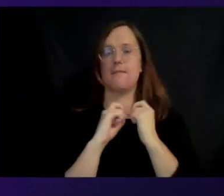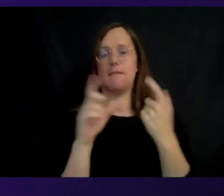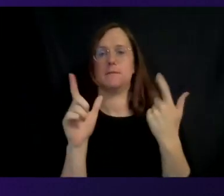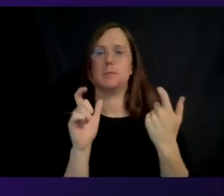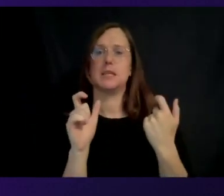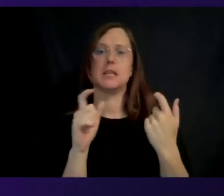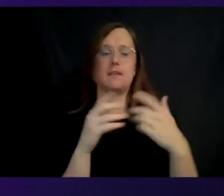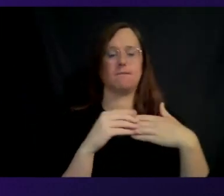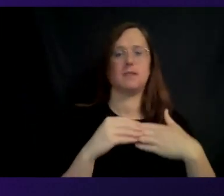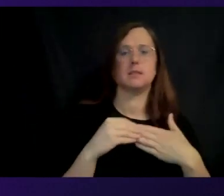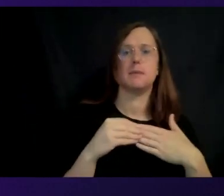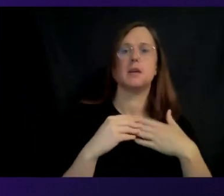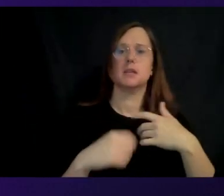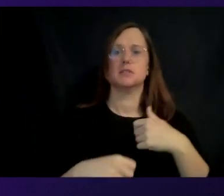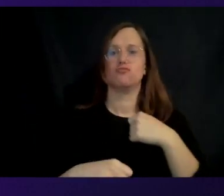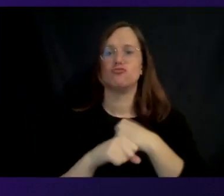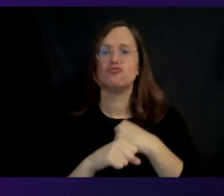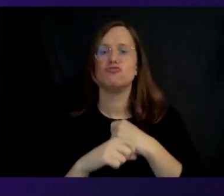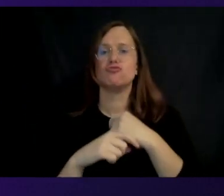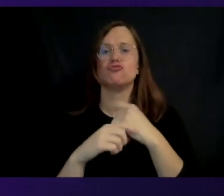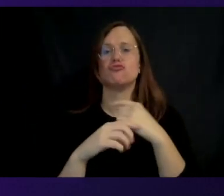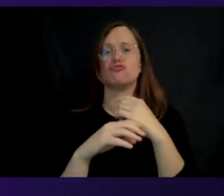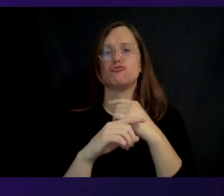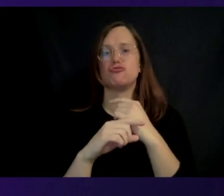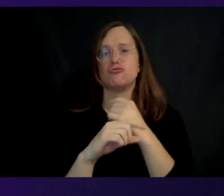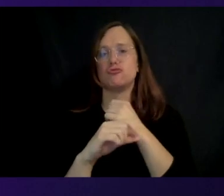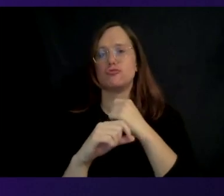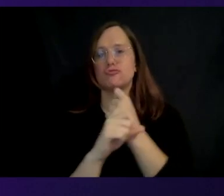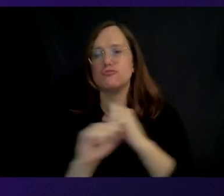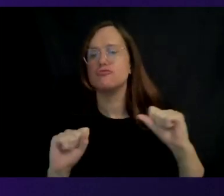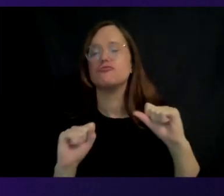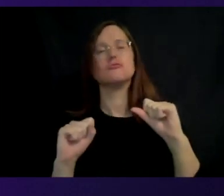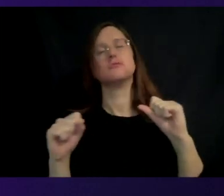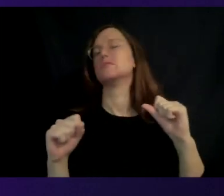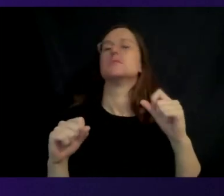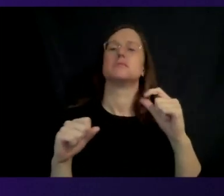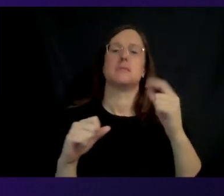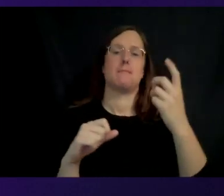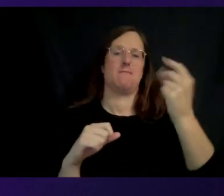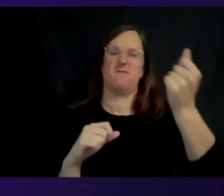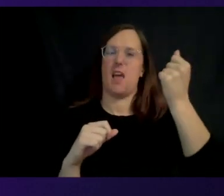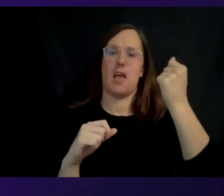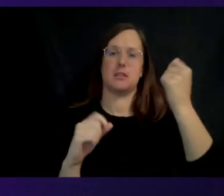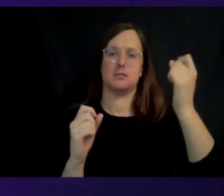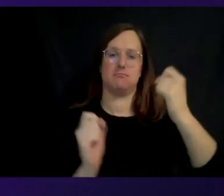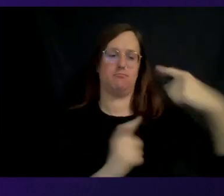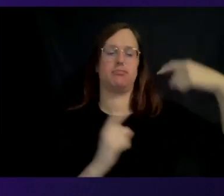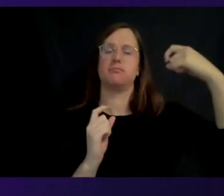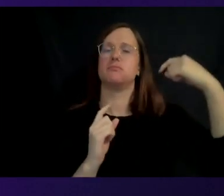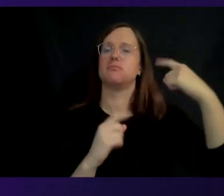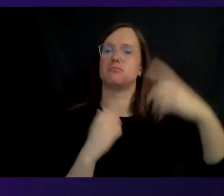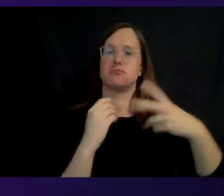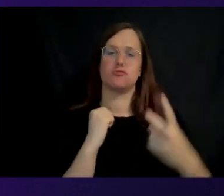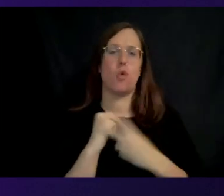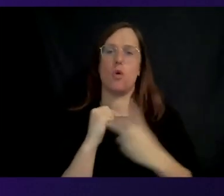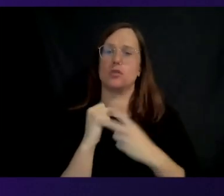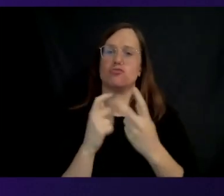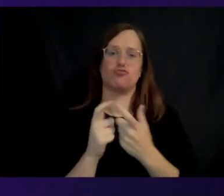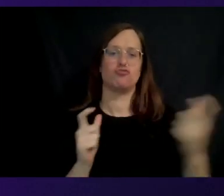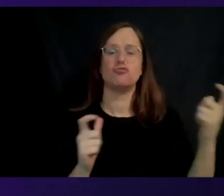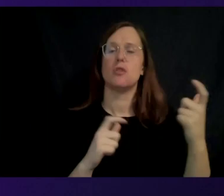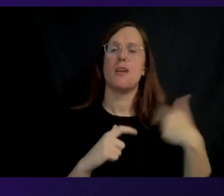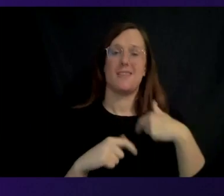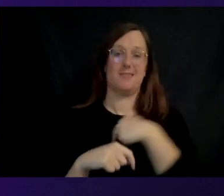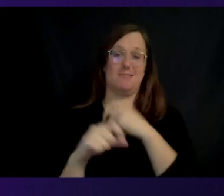security, the lightning fast networking and storage, everything that's required in order to build very complex chips like this